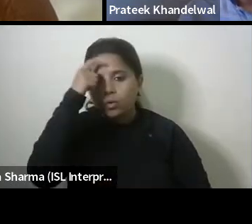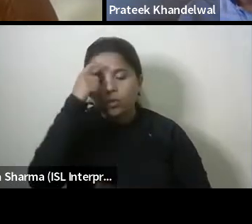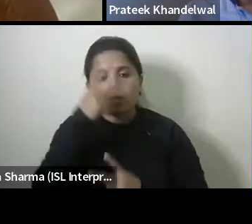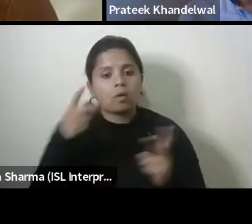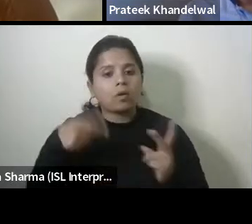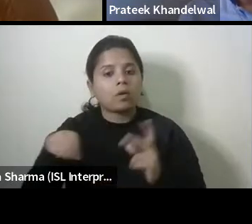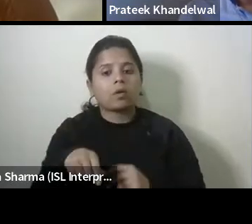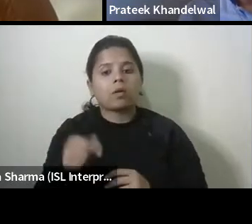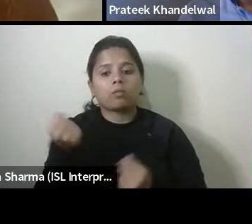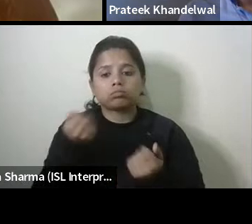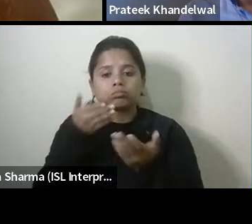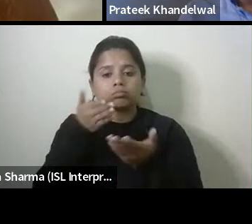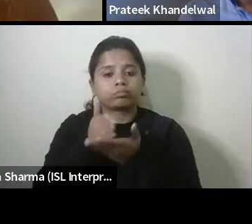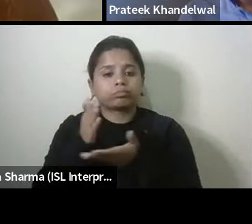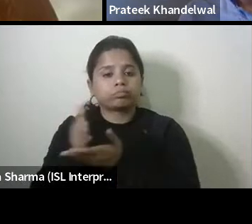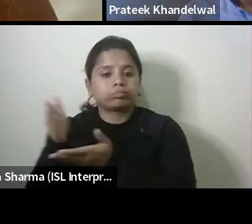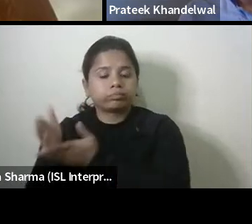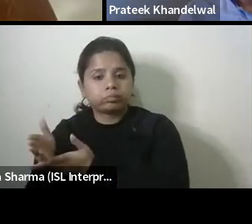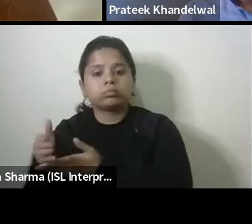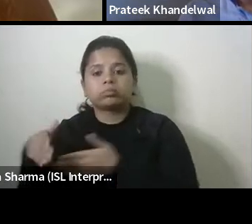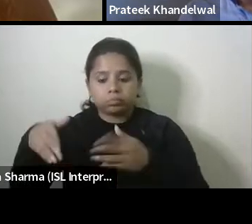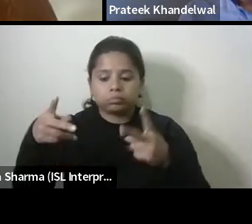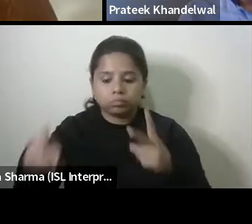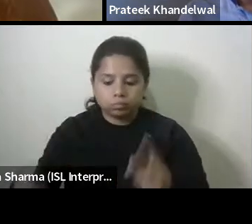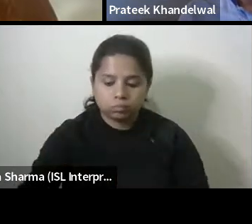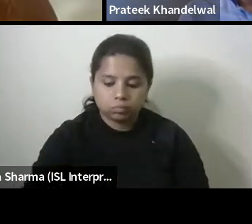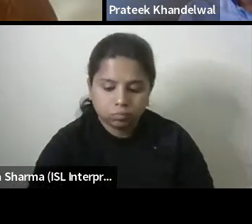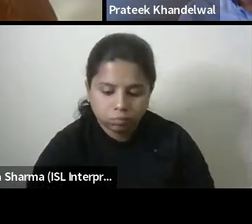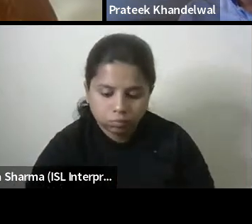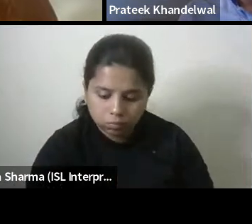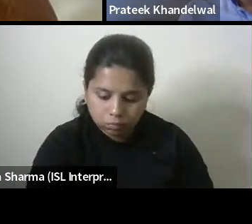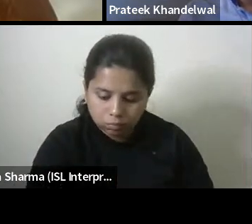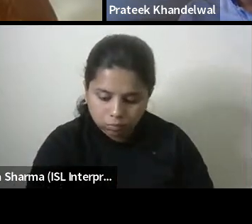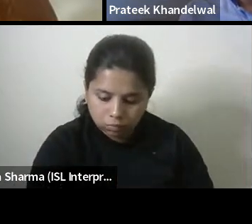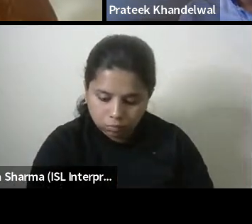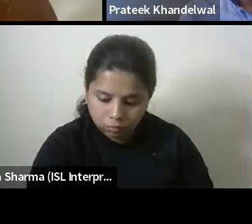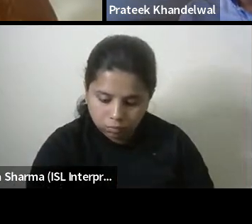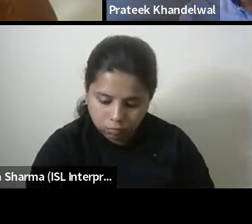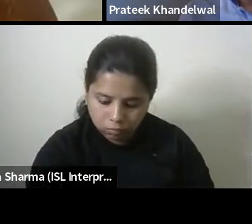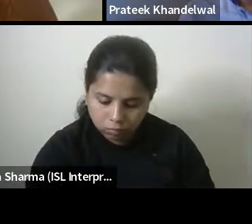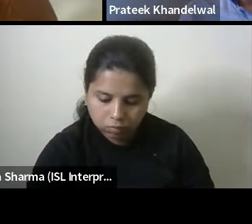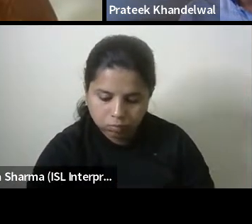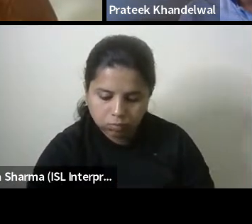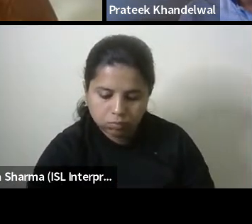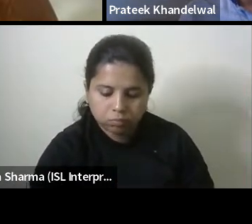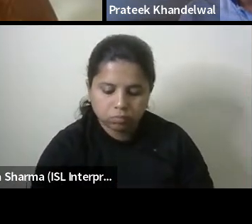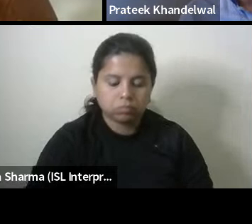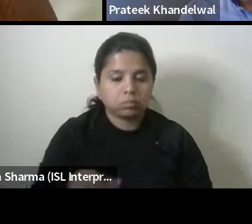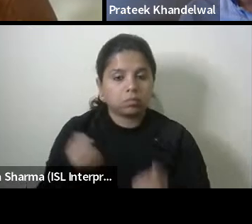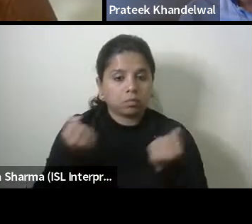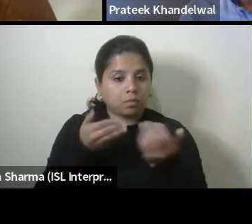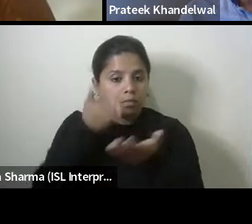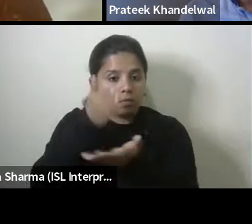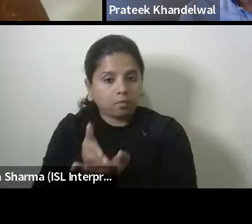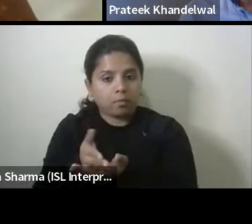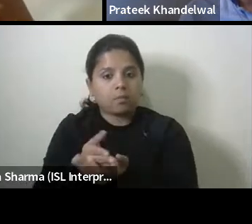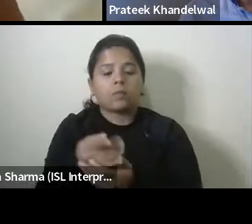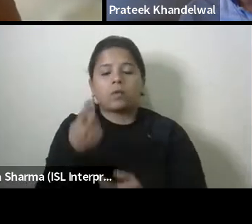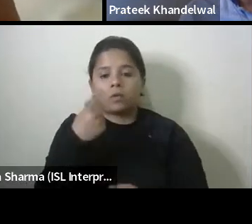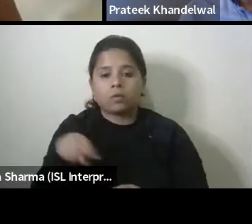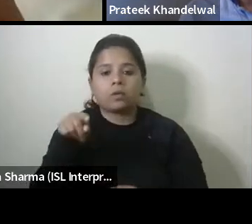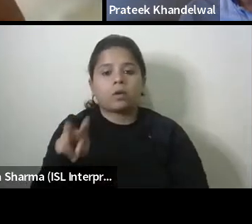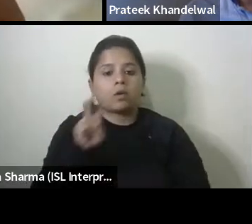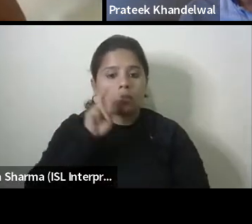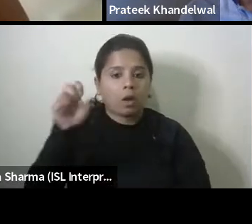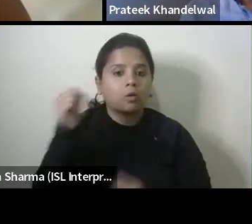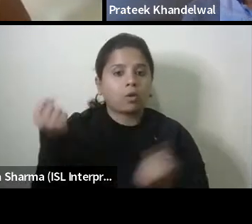parking at the station like there's a concept called park and ride it's like you come to the metro station park